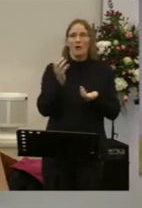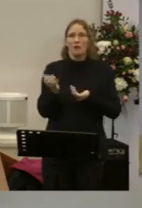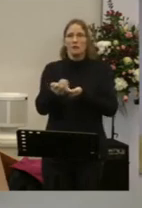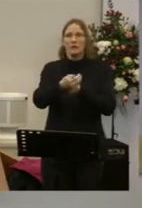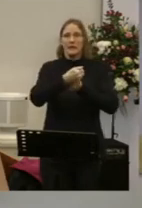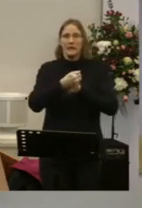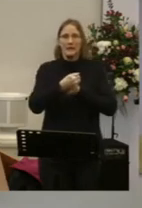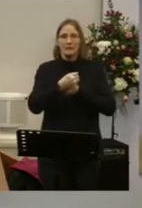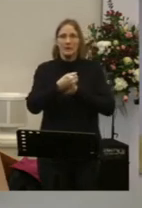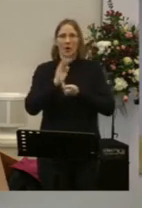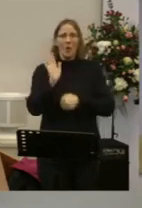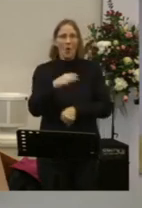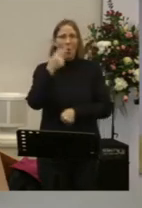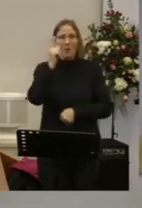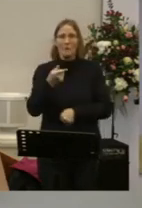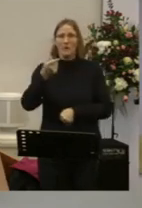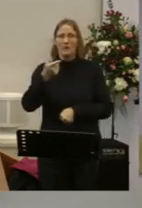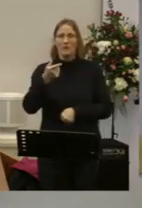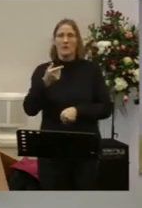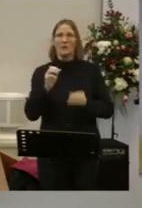praise of his glory